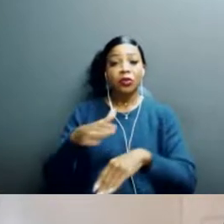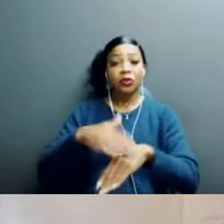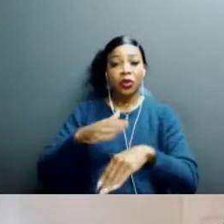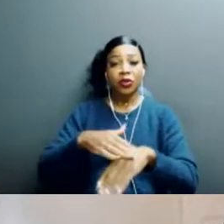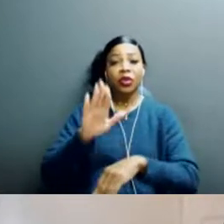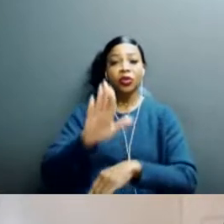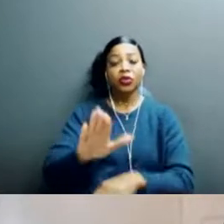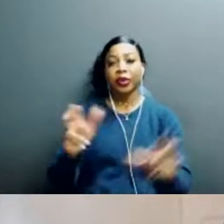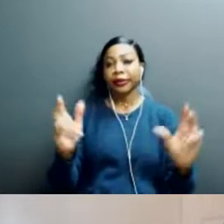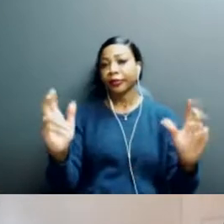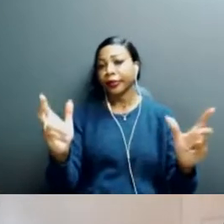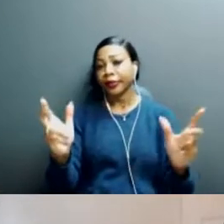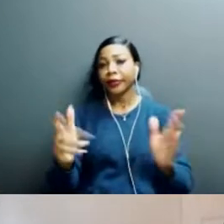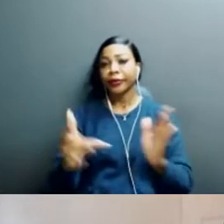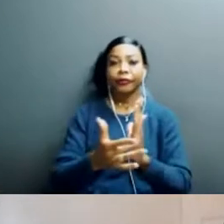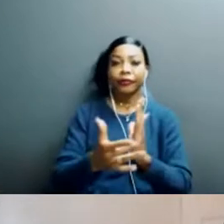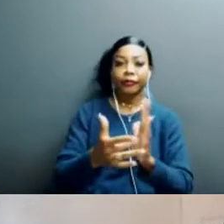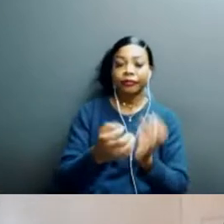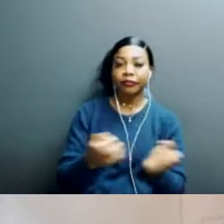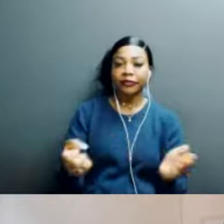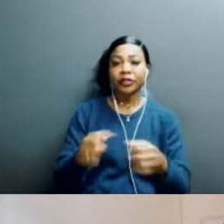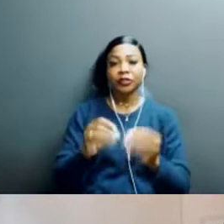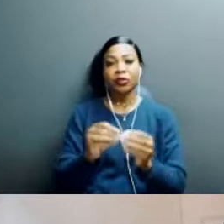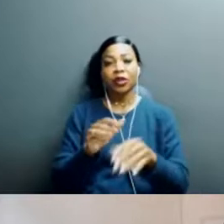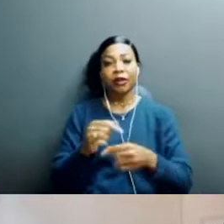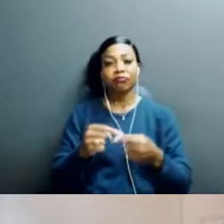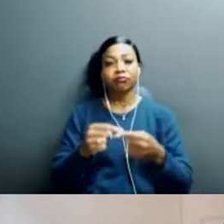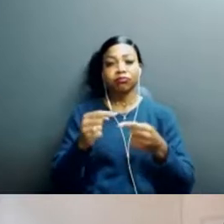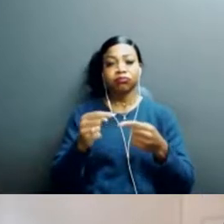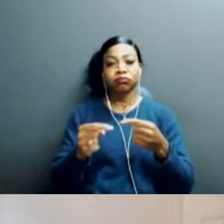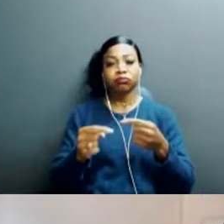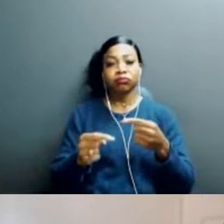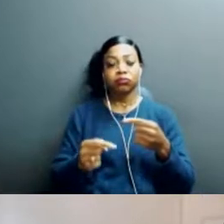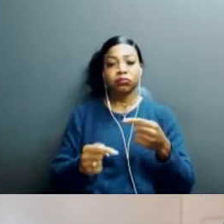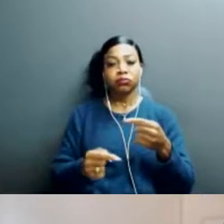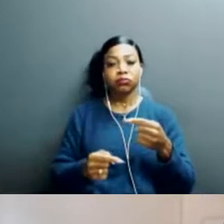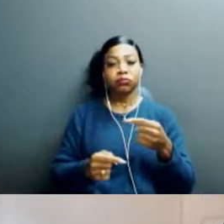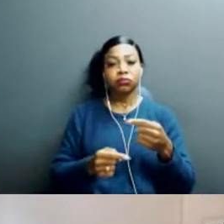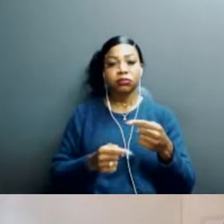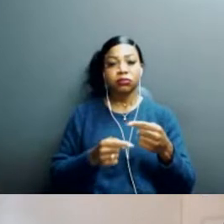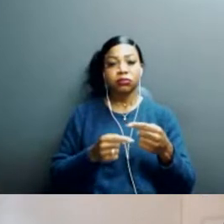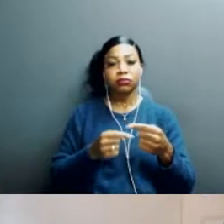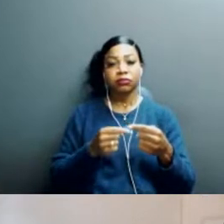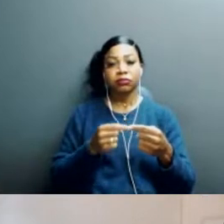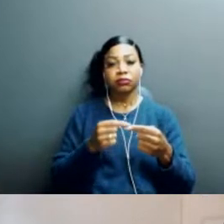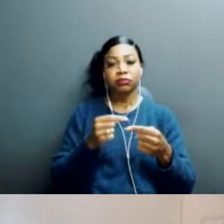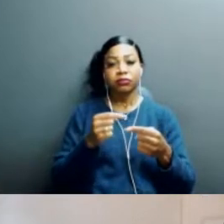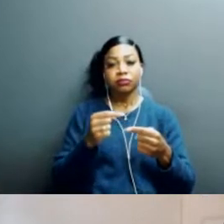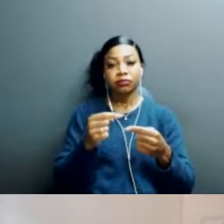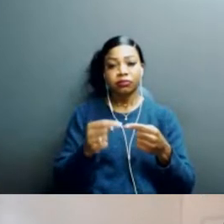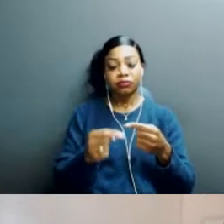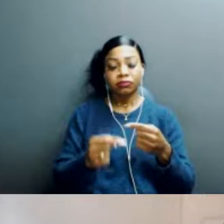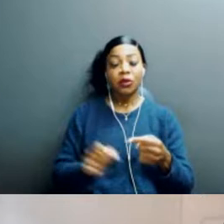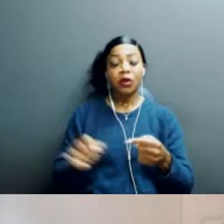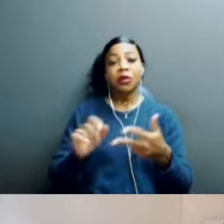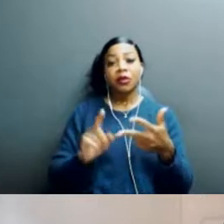um, you know, your resources on your device being heavily used. And also the third thing I would say is